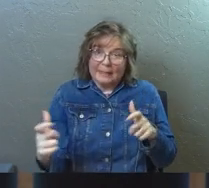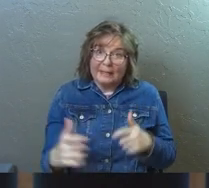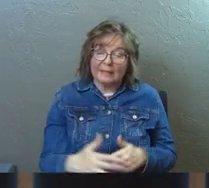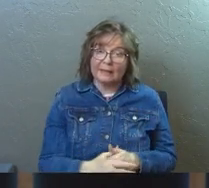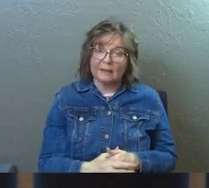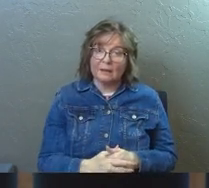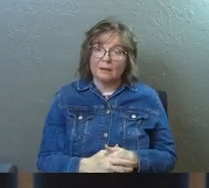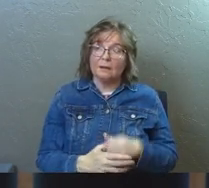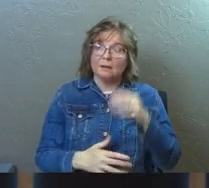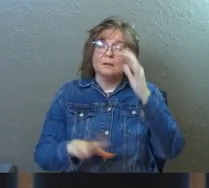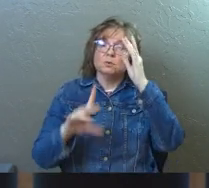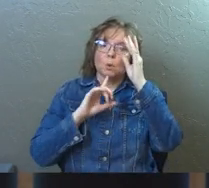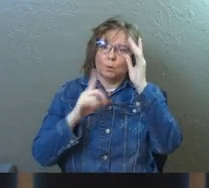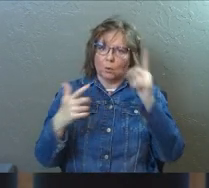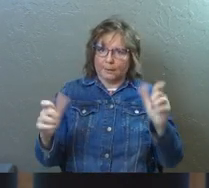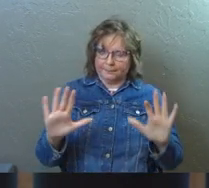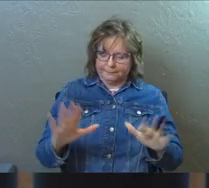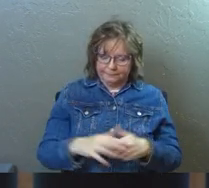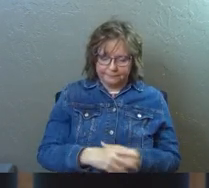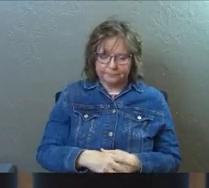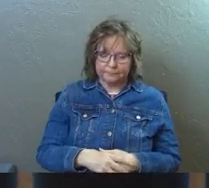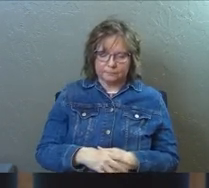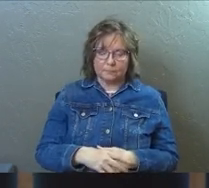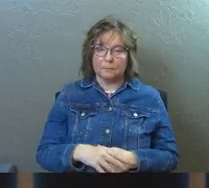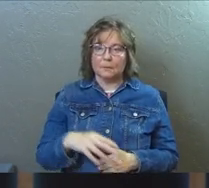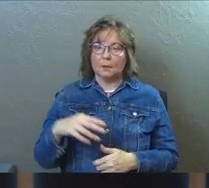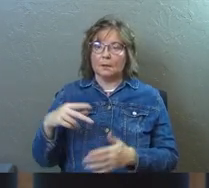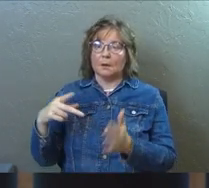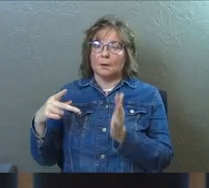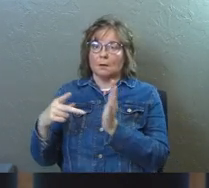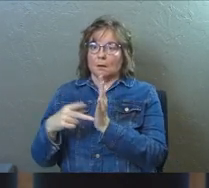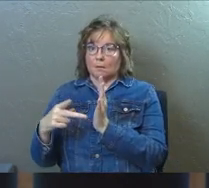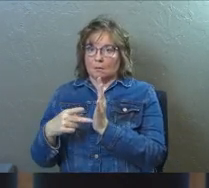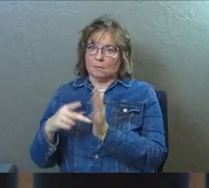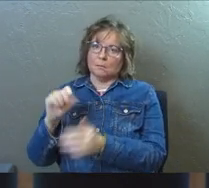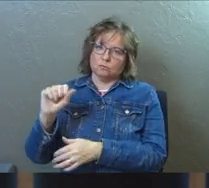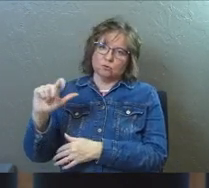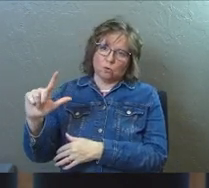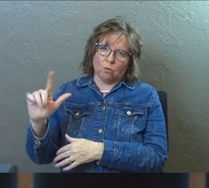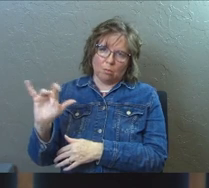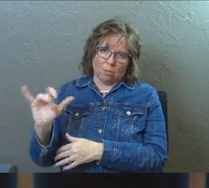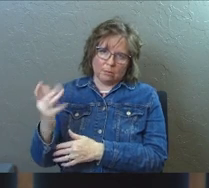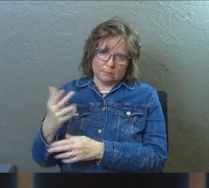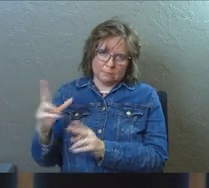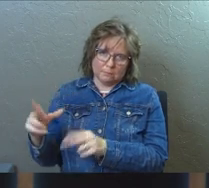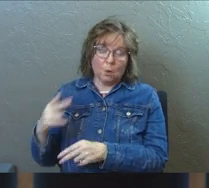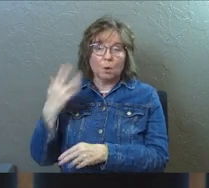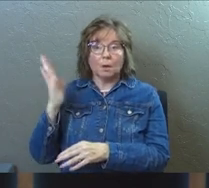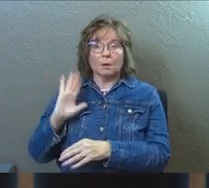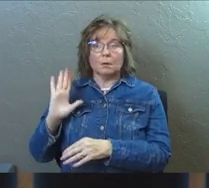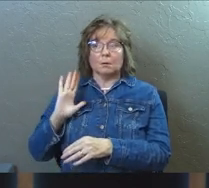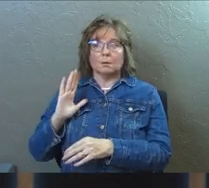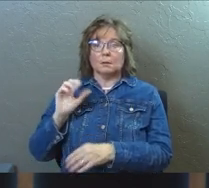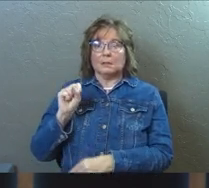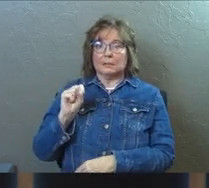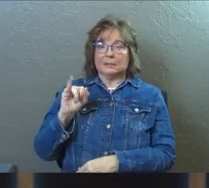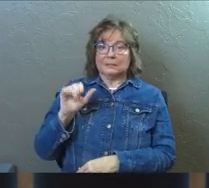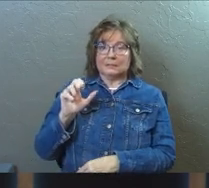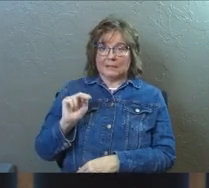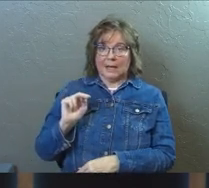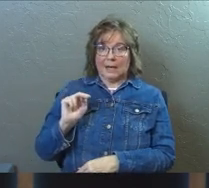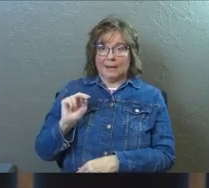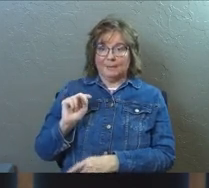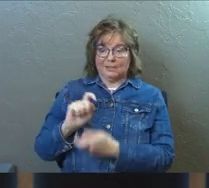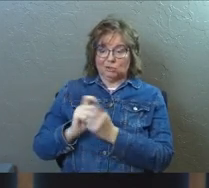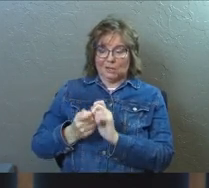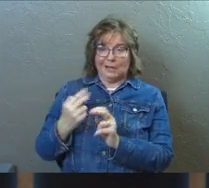Big. So just real quick, Saul and Paul, we're used to like Peter being, or Simon being renamed